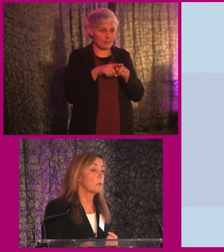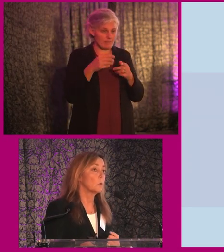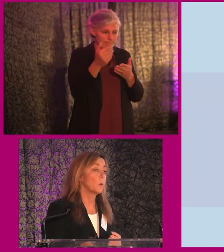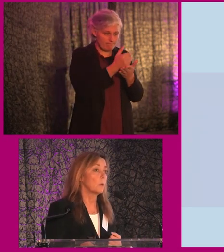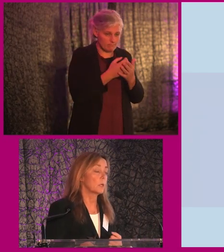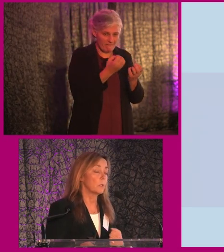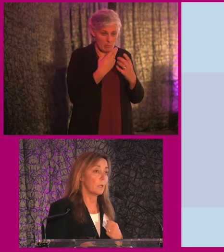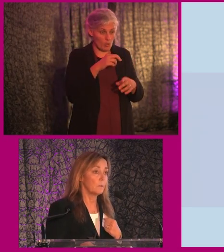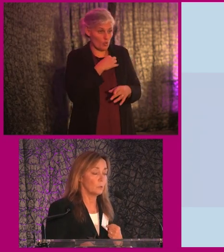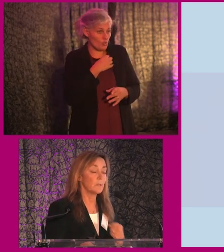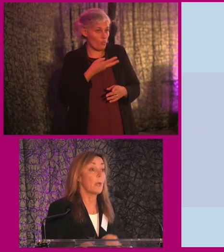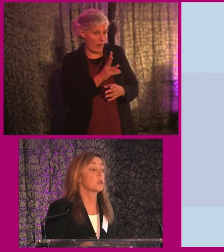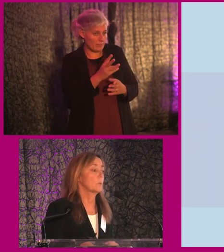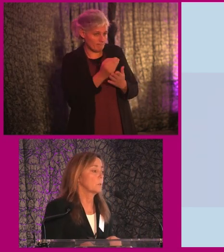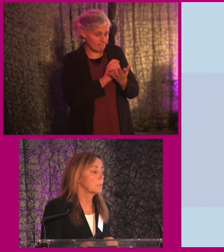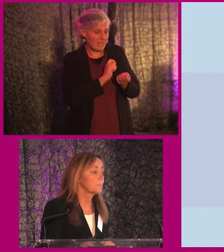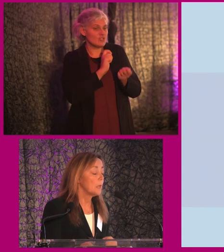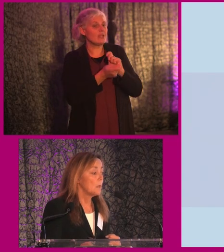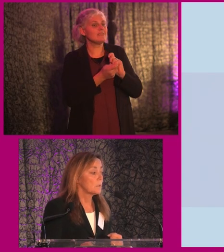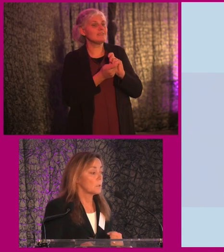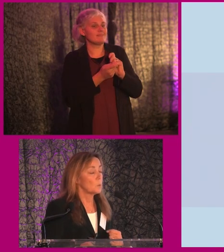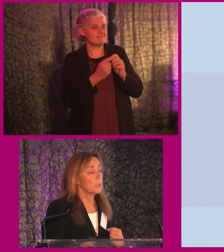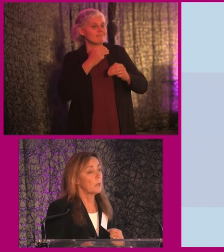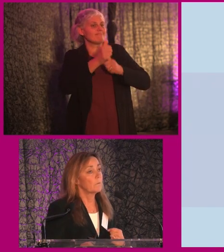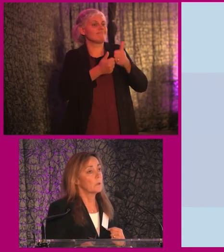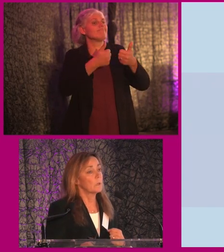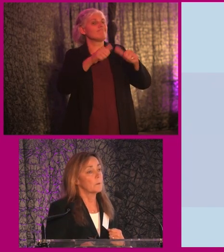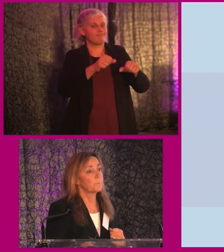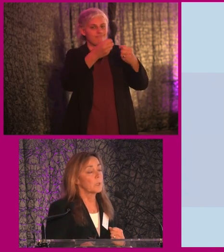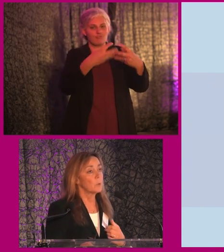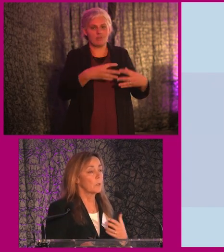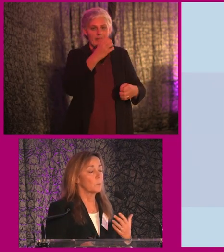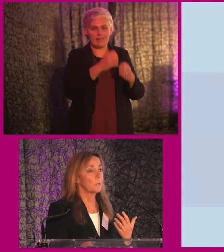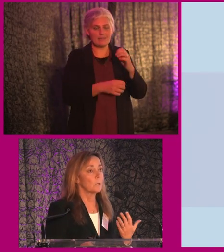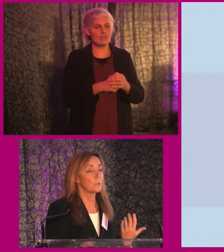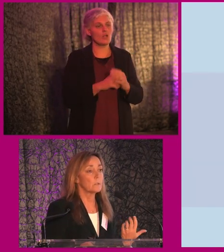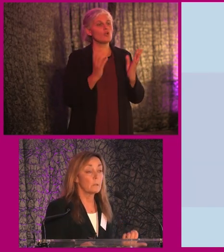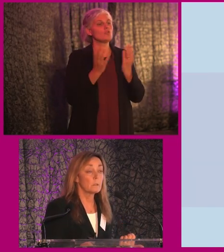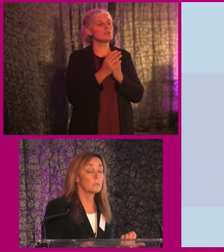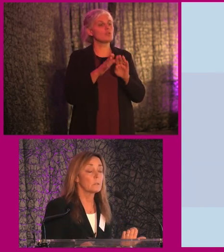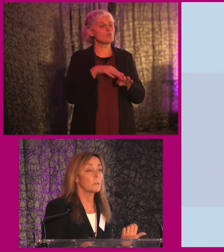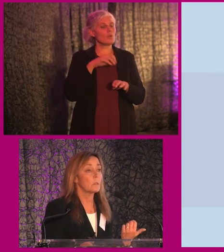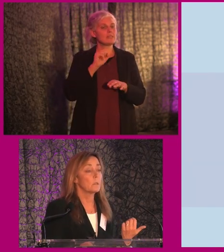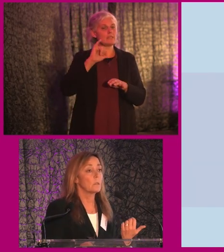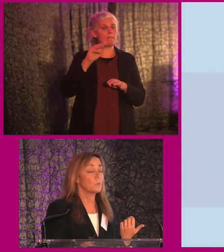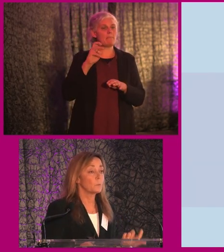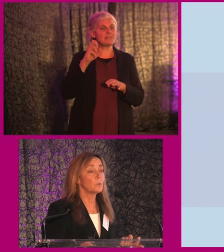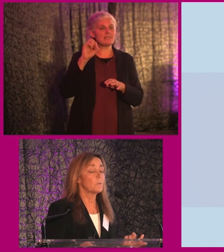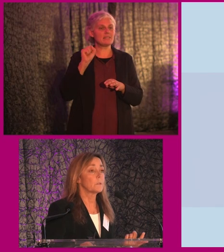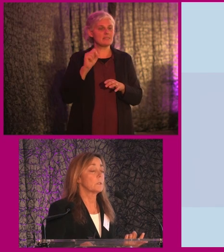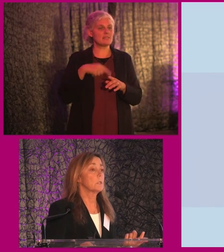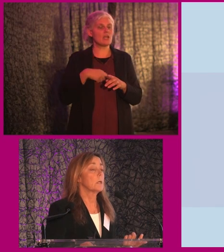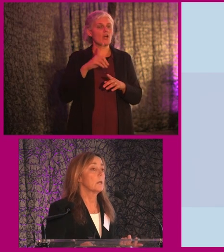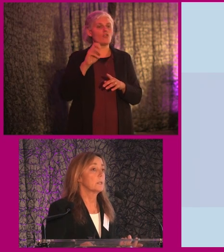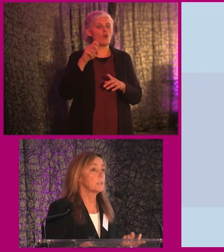in a good way and actually do some action about it. So we have, together with the synthesis and the Dortmund